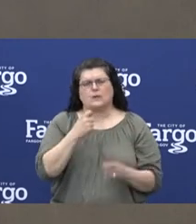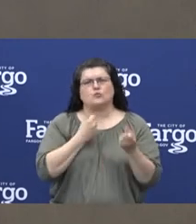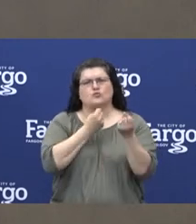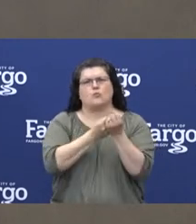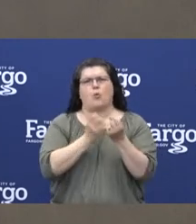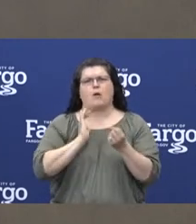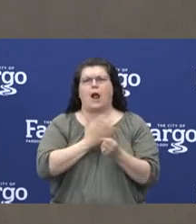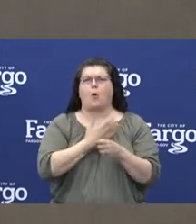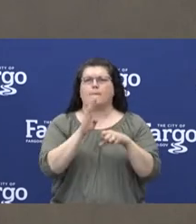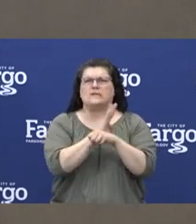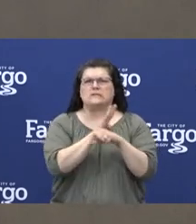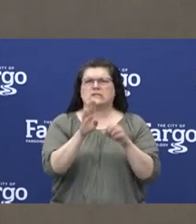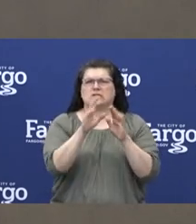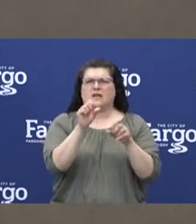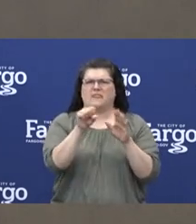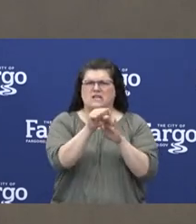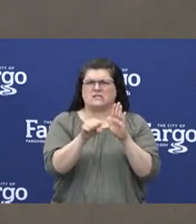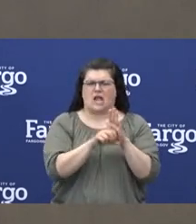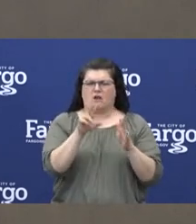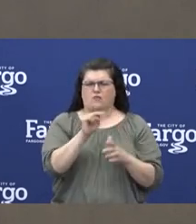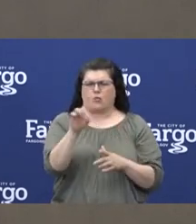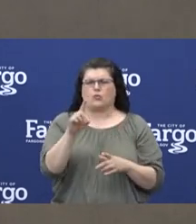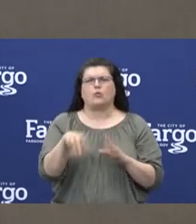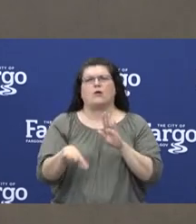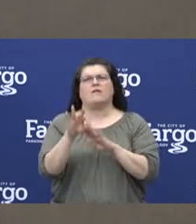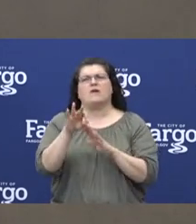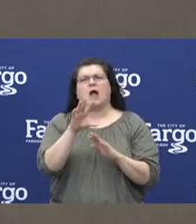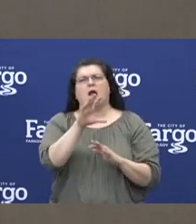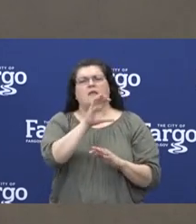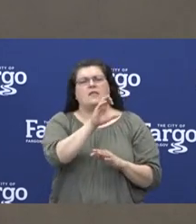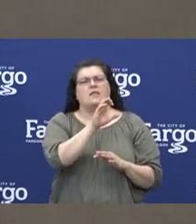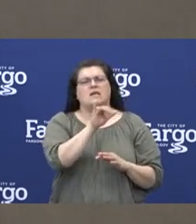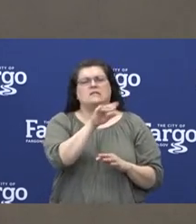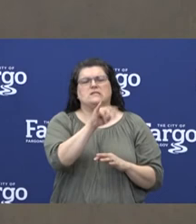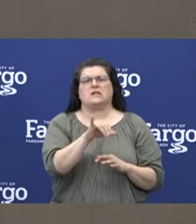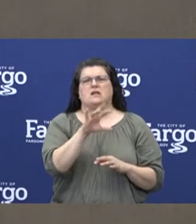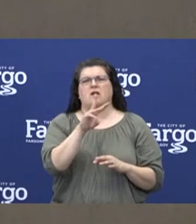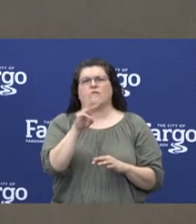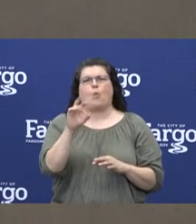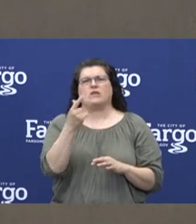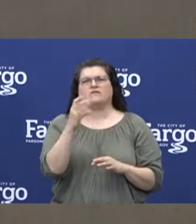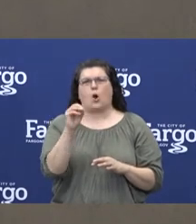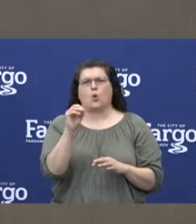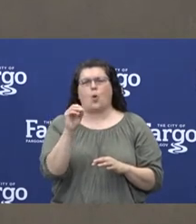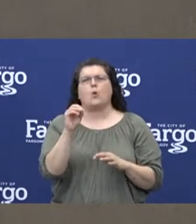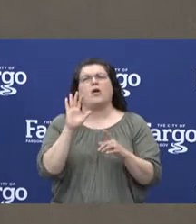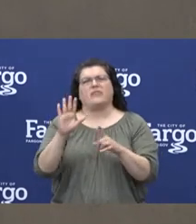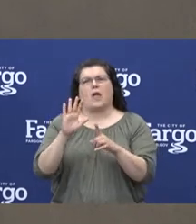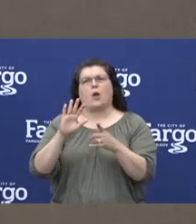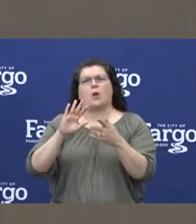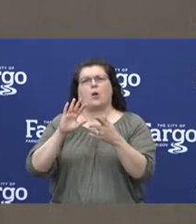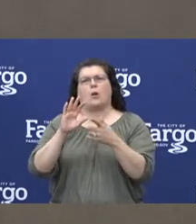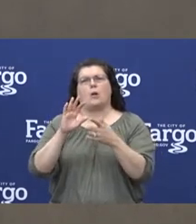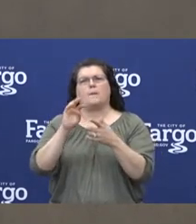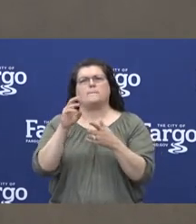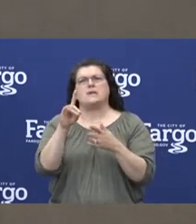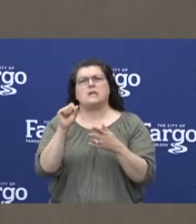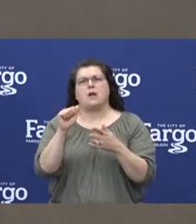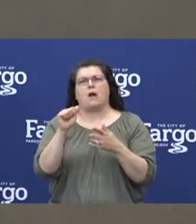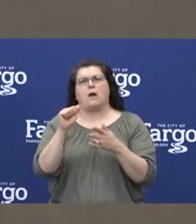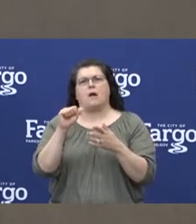and that survey can be found in the City of West Fargo's social media pages. The financial impact of the coronavirus